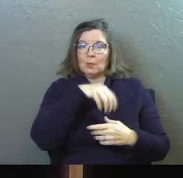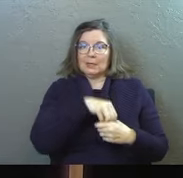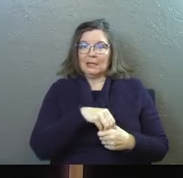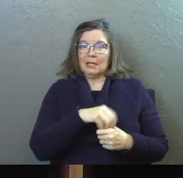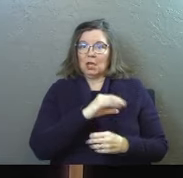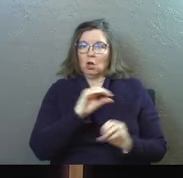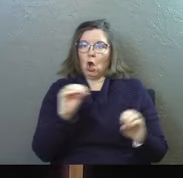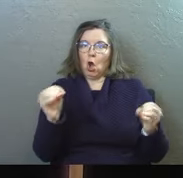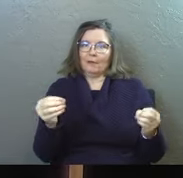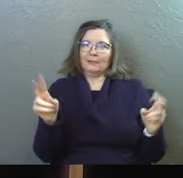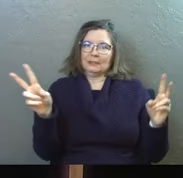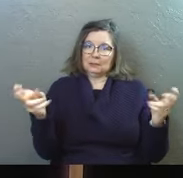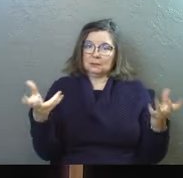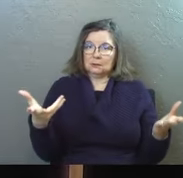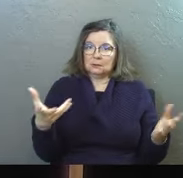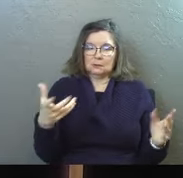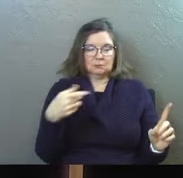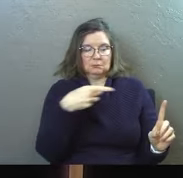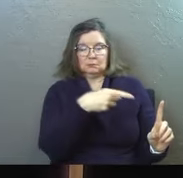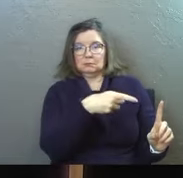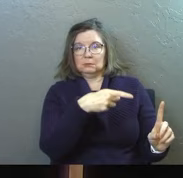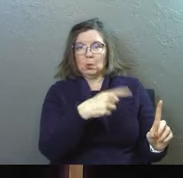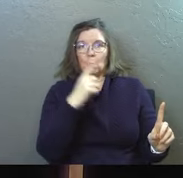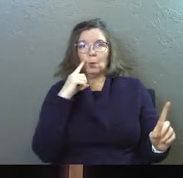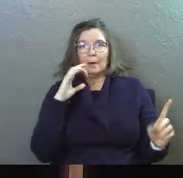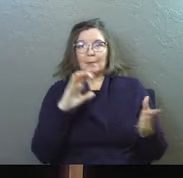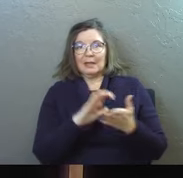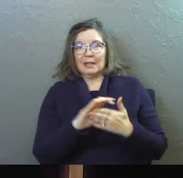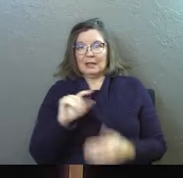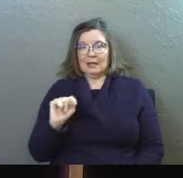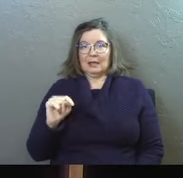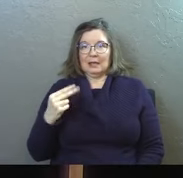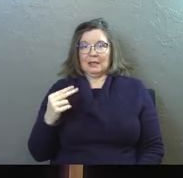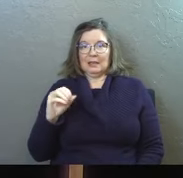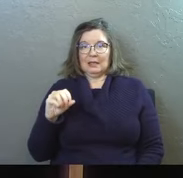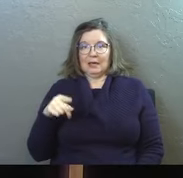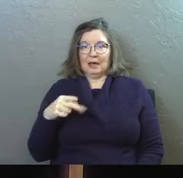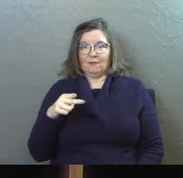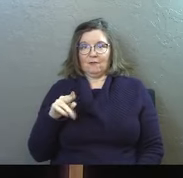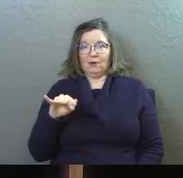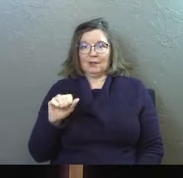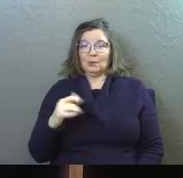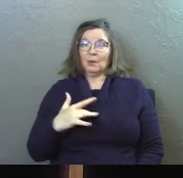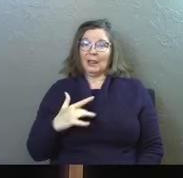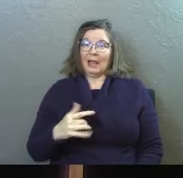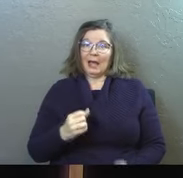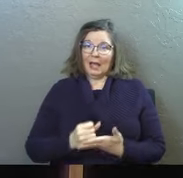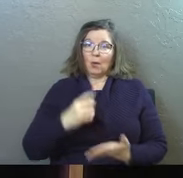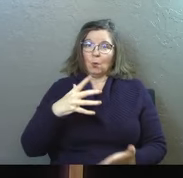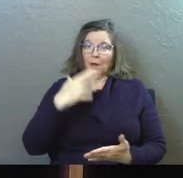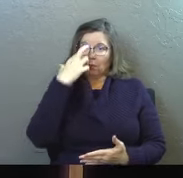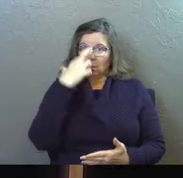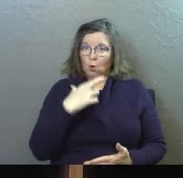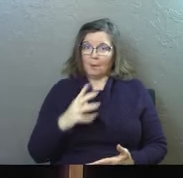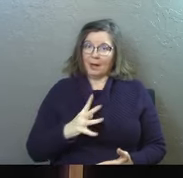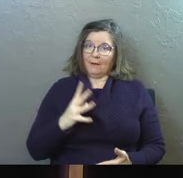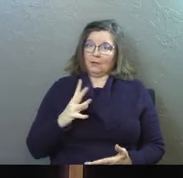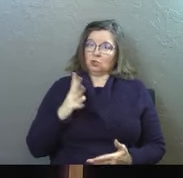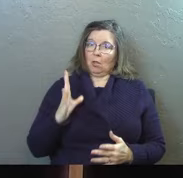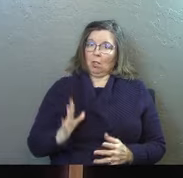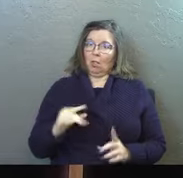in office. So we believe that Theophilus was likely a wealthy Roman official.